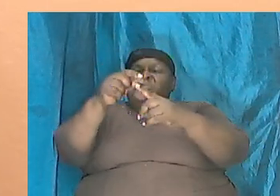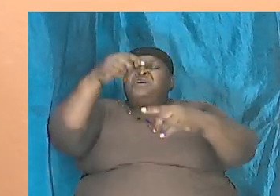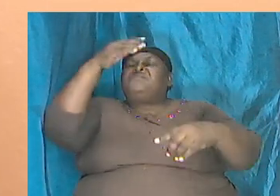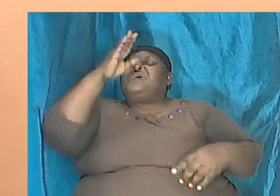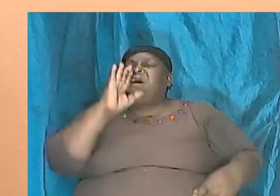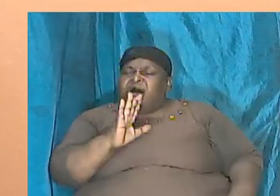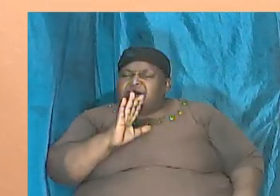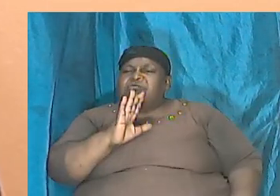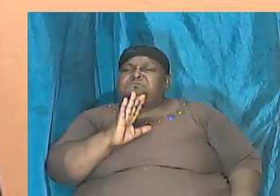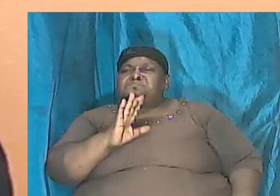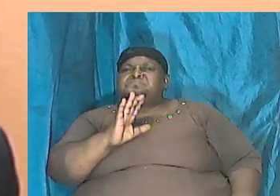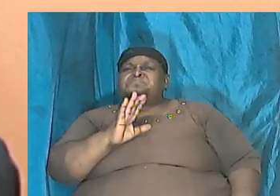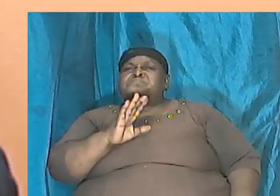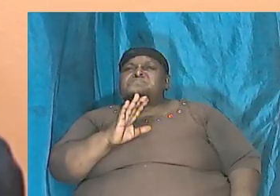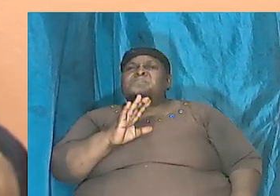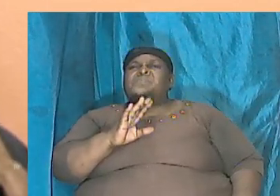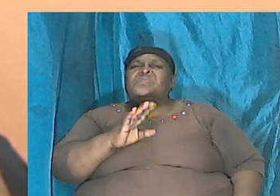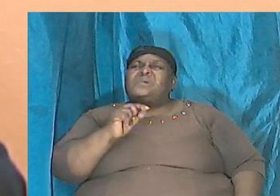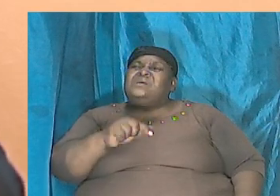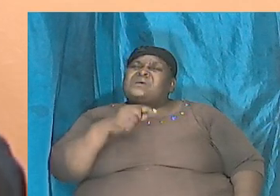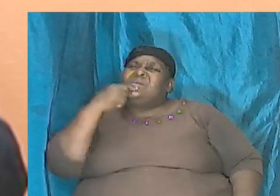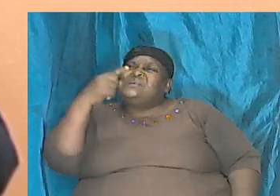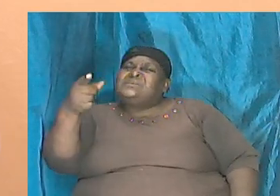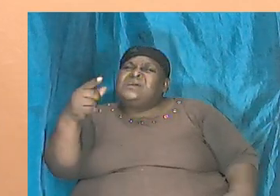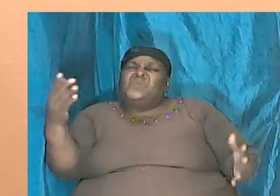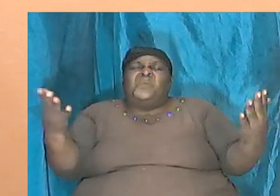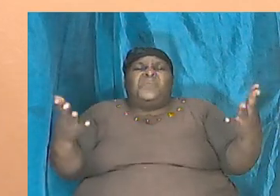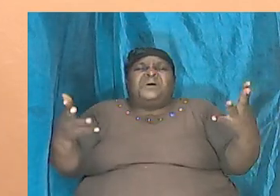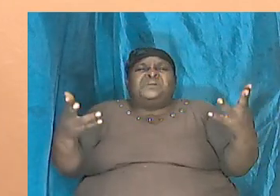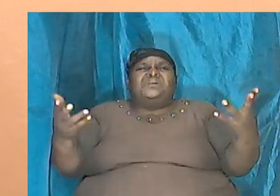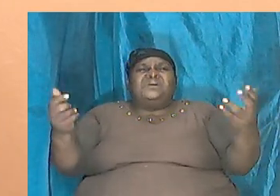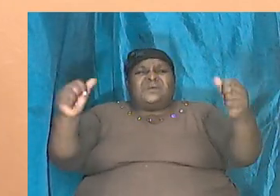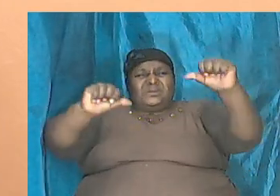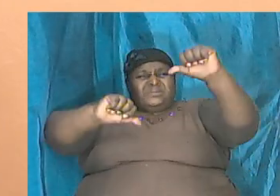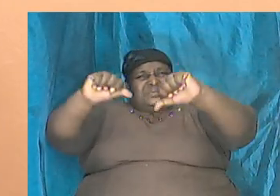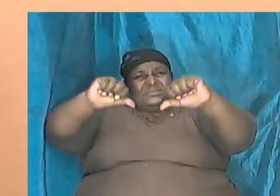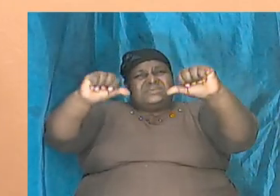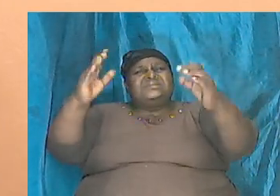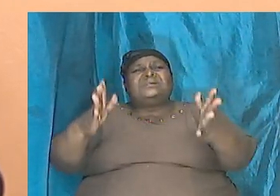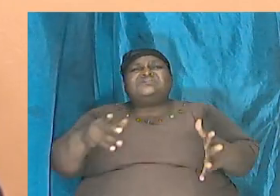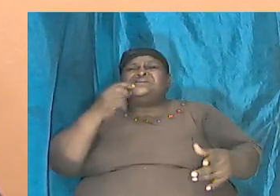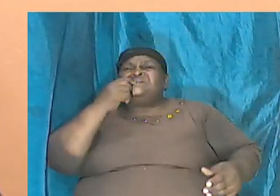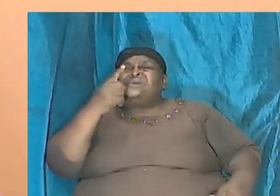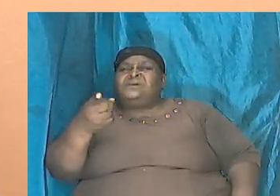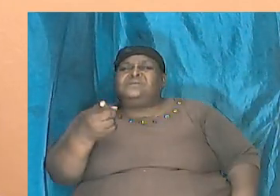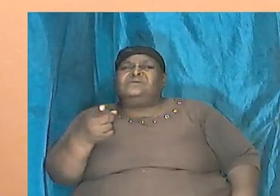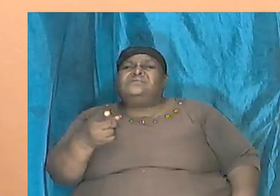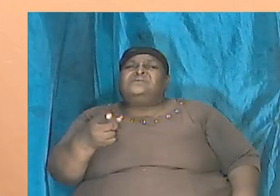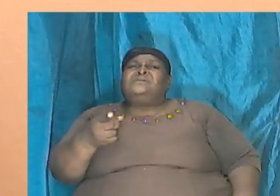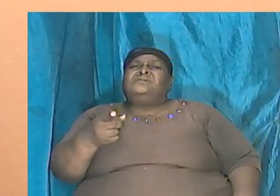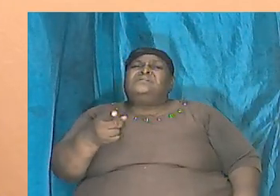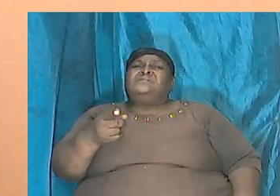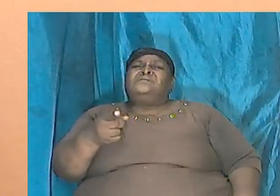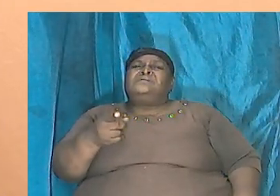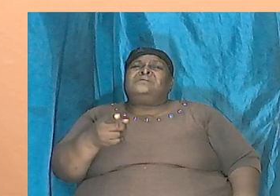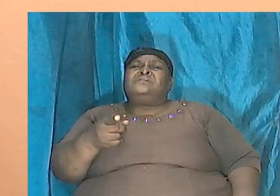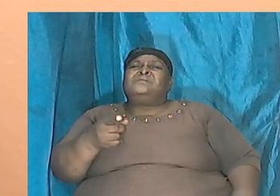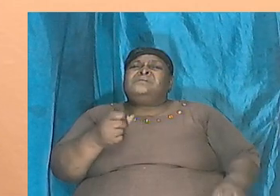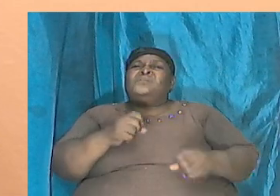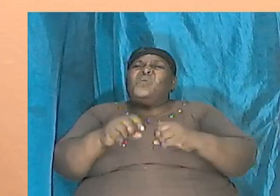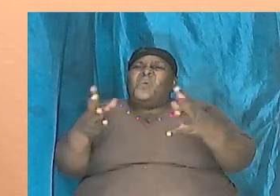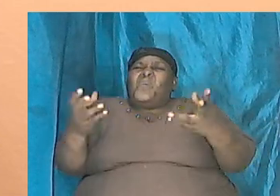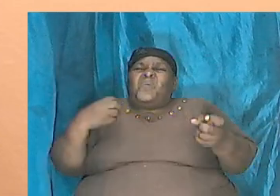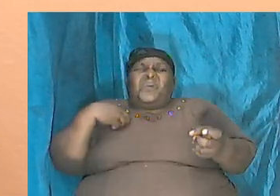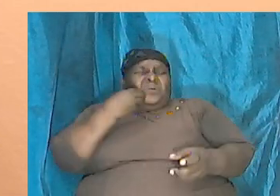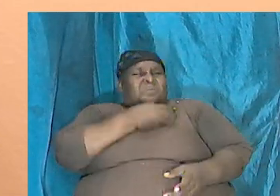opposes what the scientists say but we are showing how the thing can be reconciled and so I want us